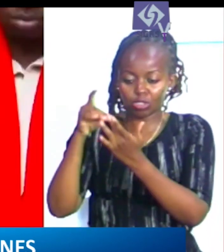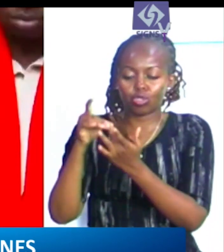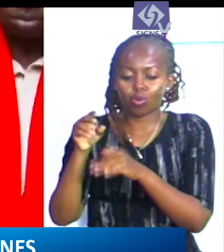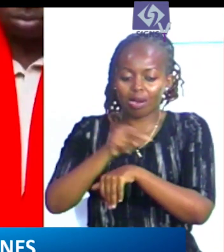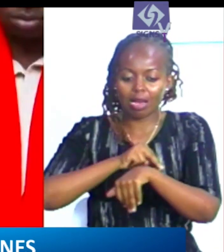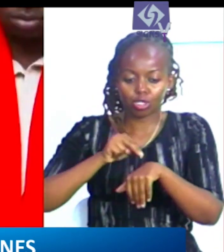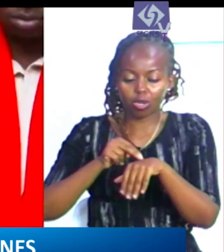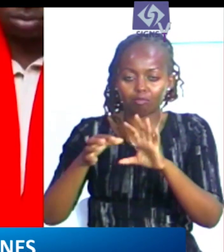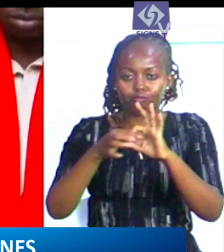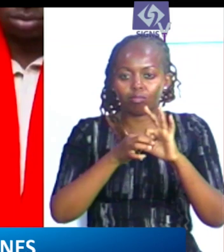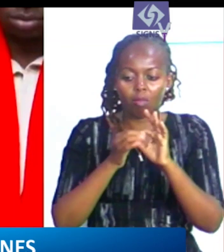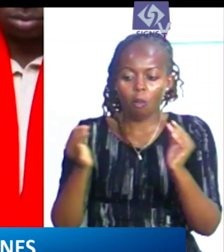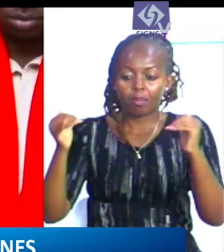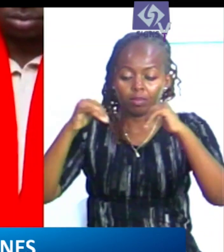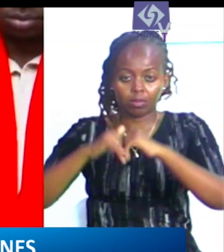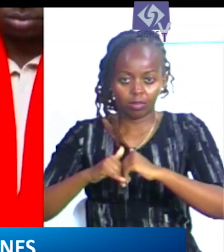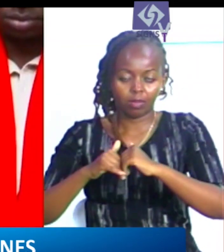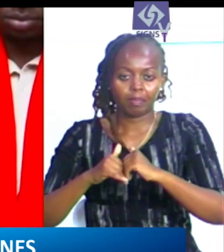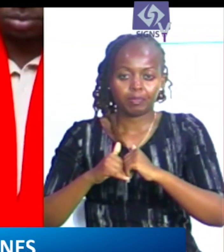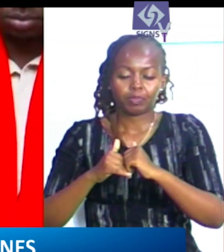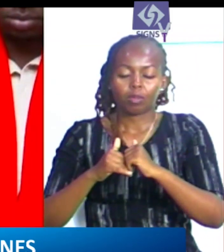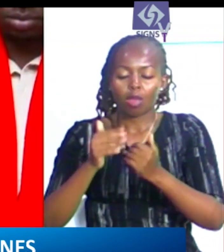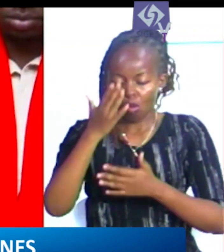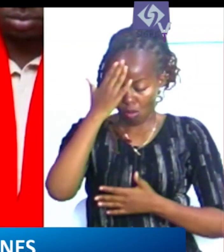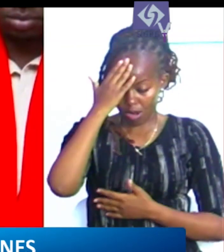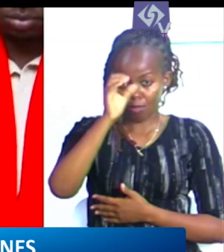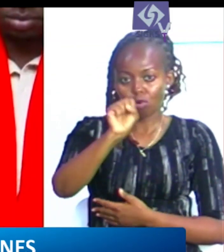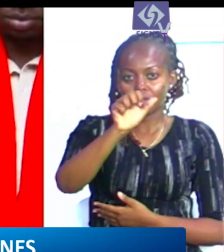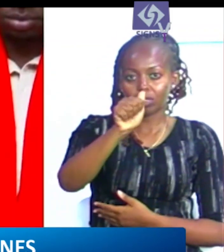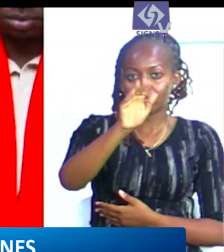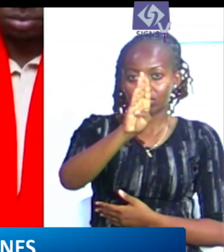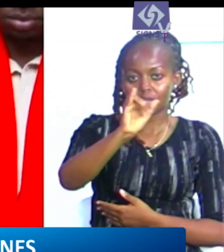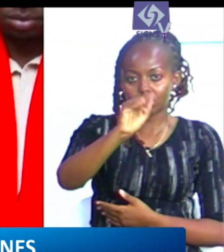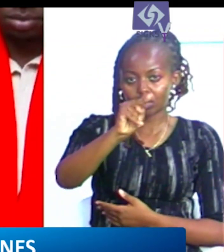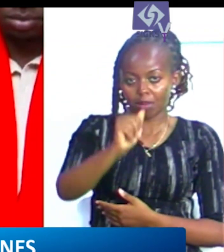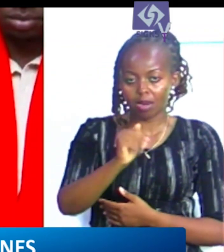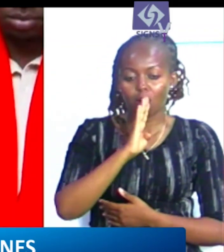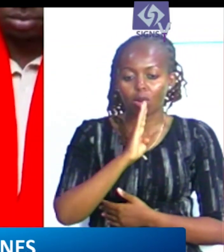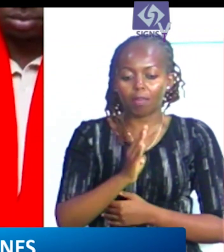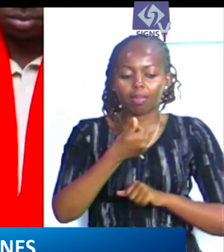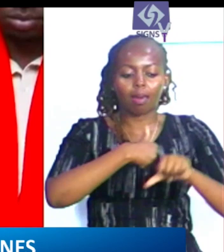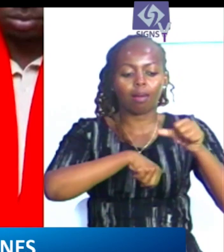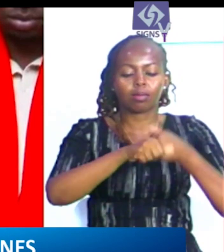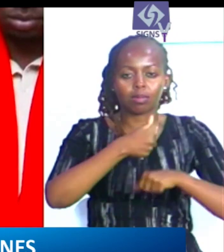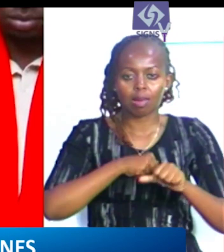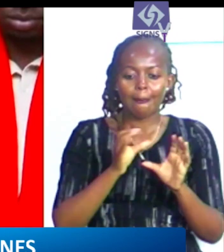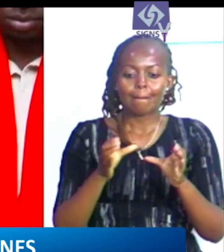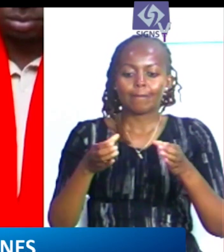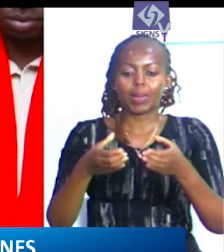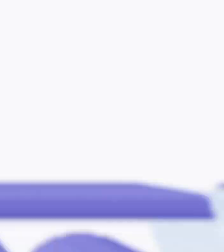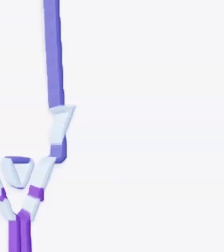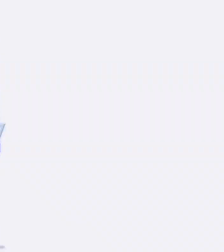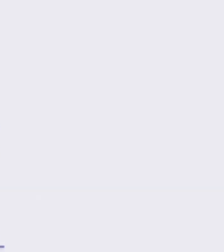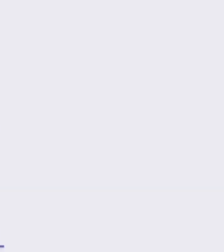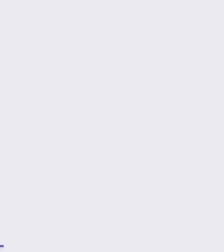delegates convention the honorable sabina chege will be the acting party leader of